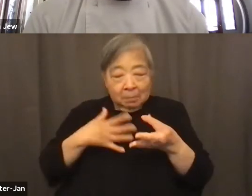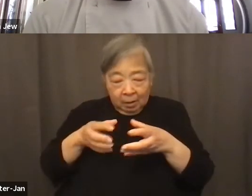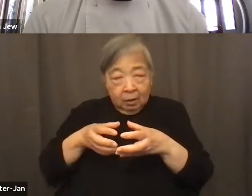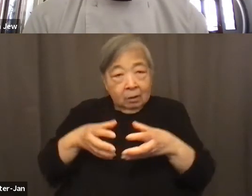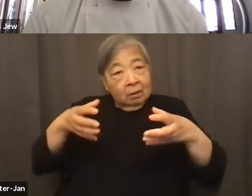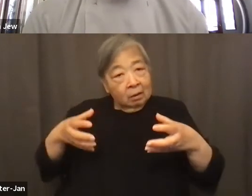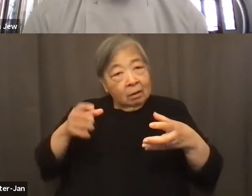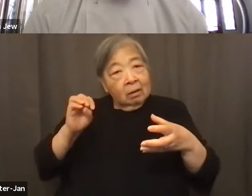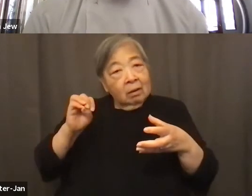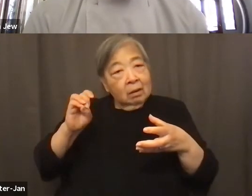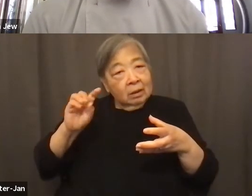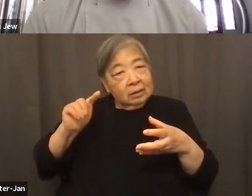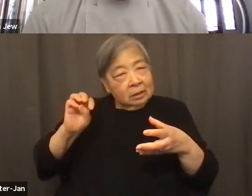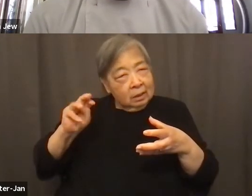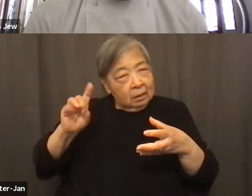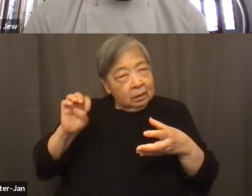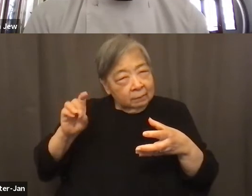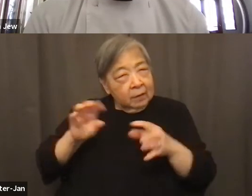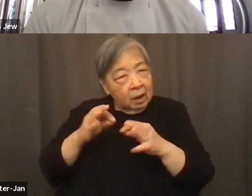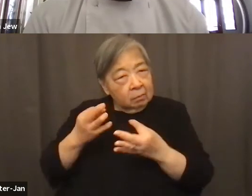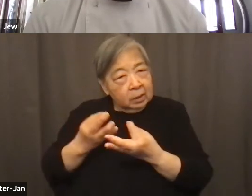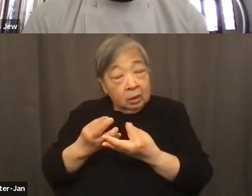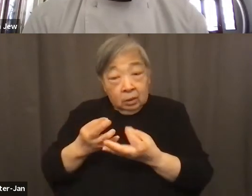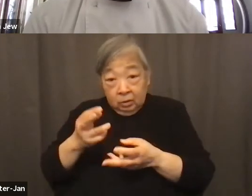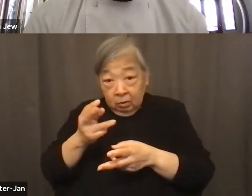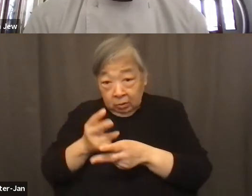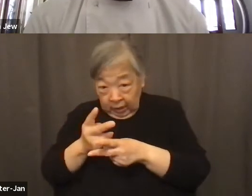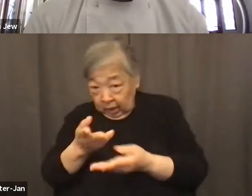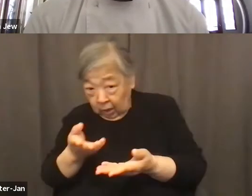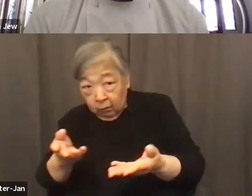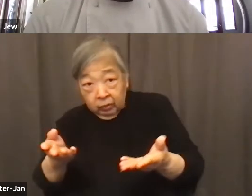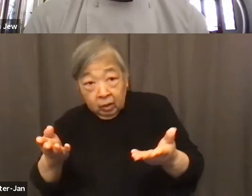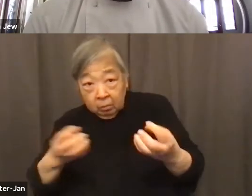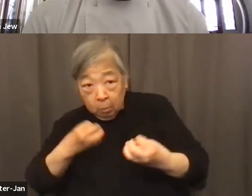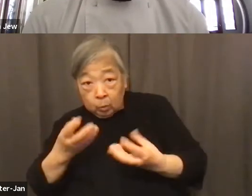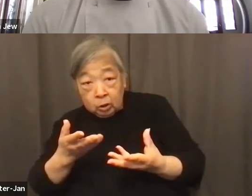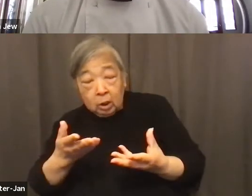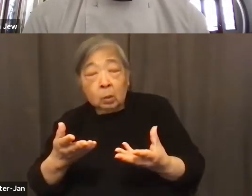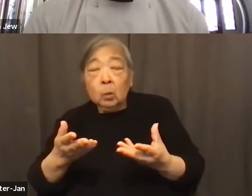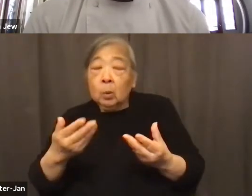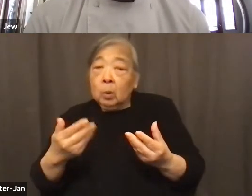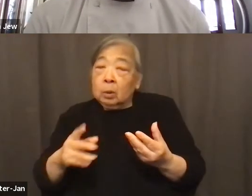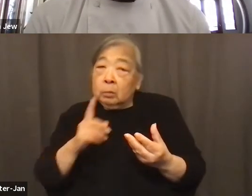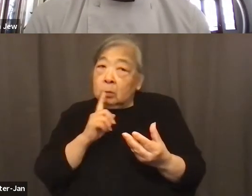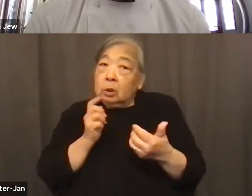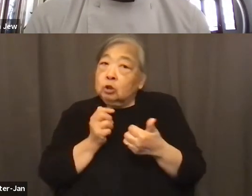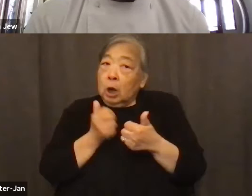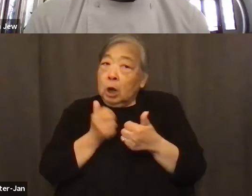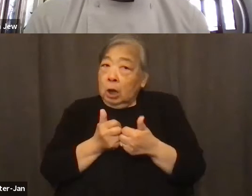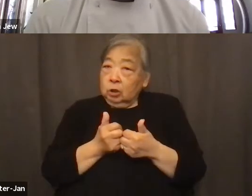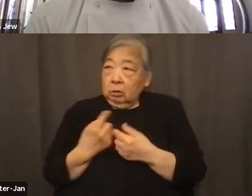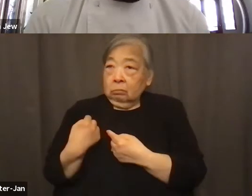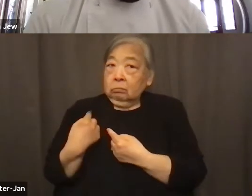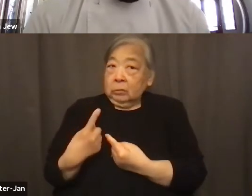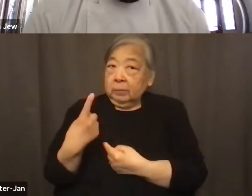taking care of them emotionally as well. It's been it's been really taxing this last year.